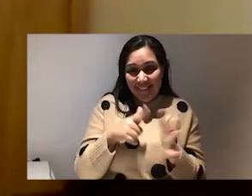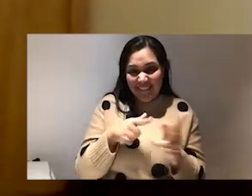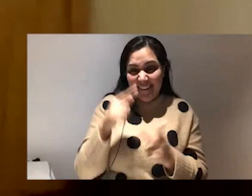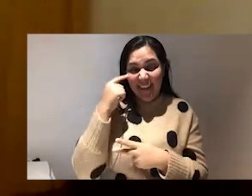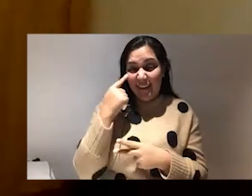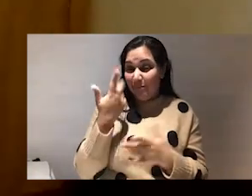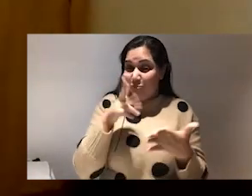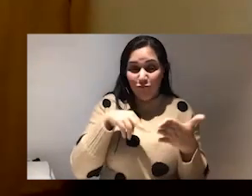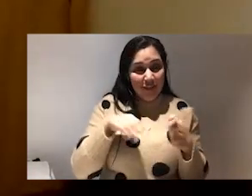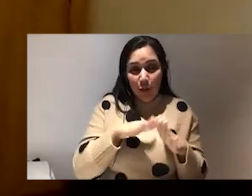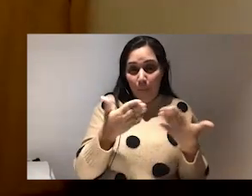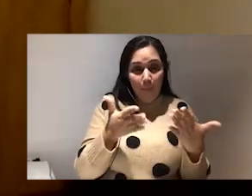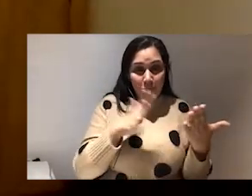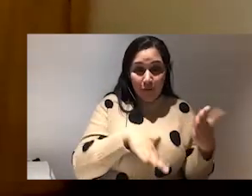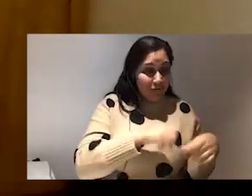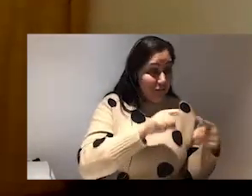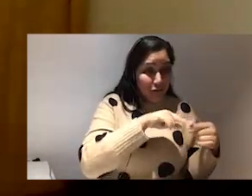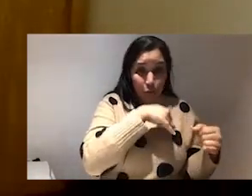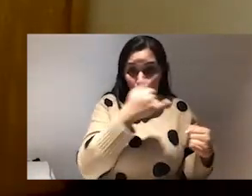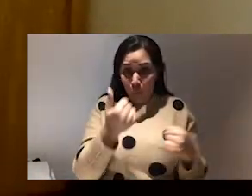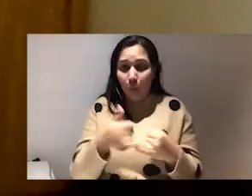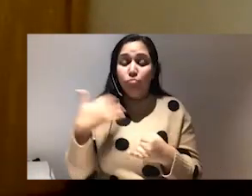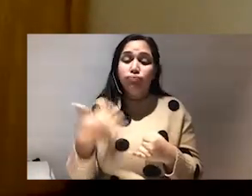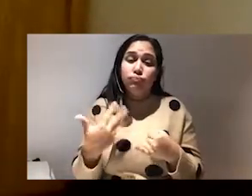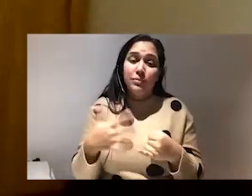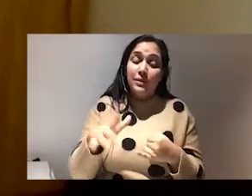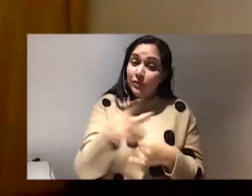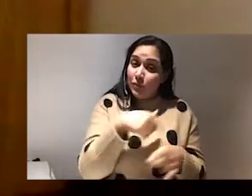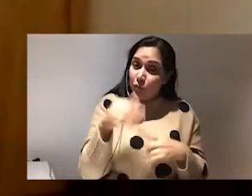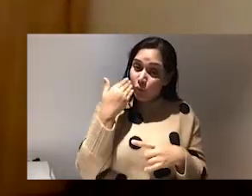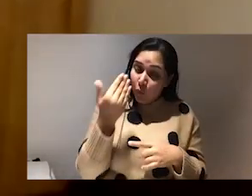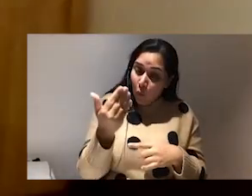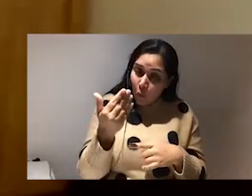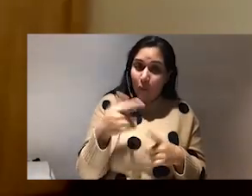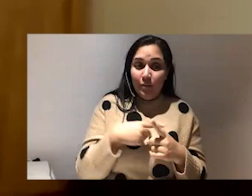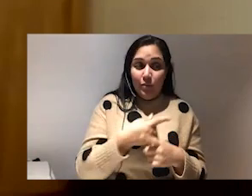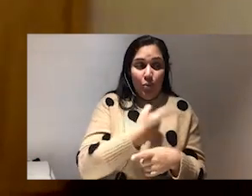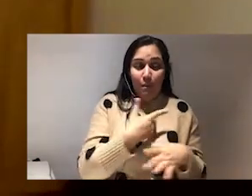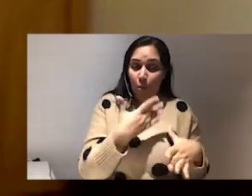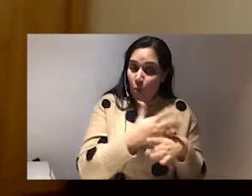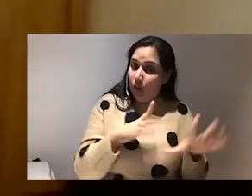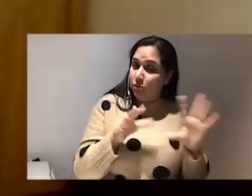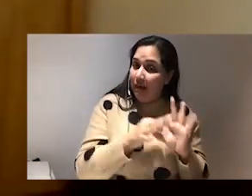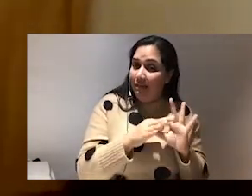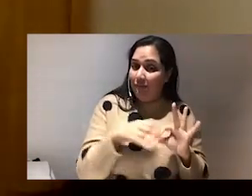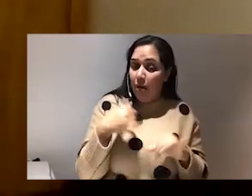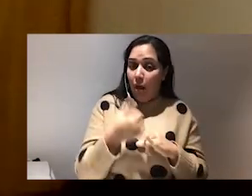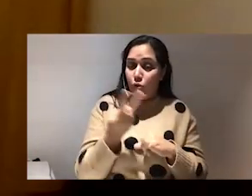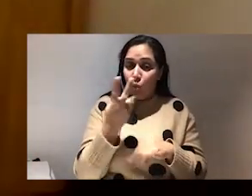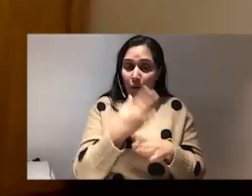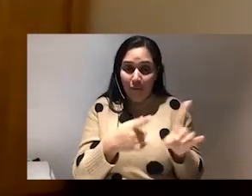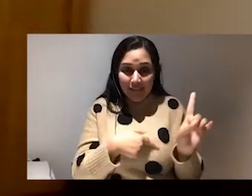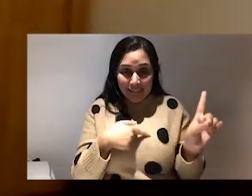book from start to finish. But for those of you who do not know, Shay and I have been working together for the last kind of two and a half years.